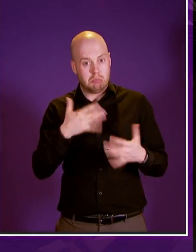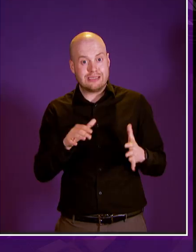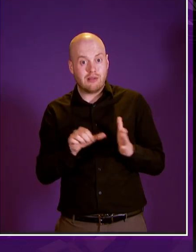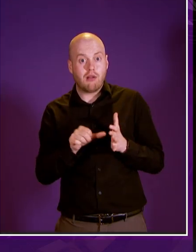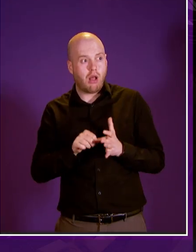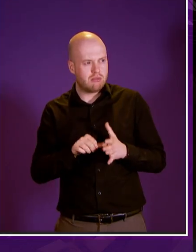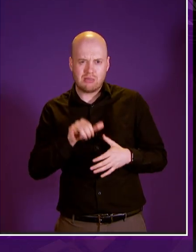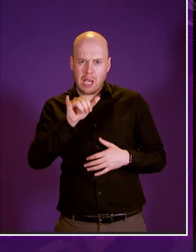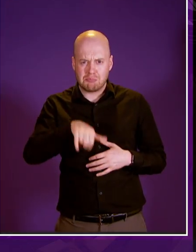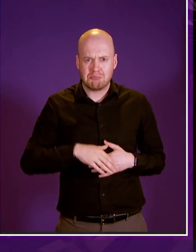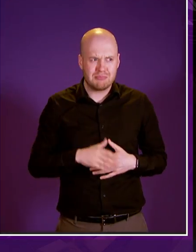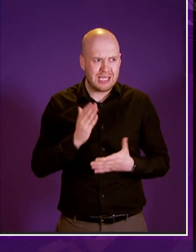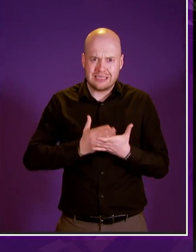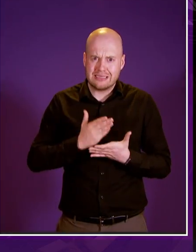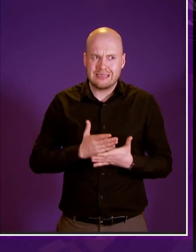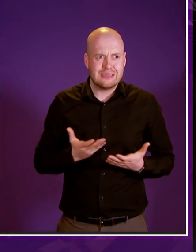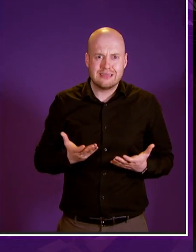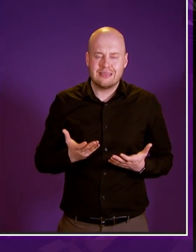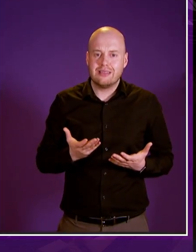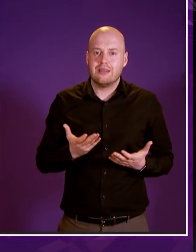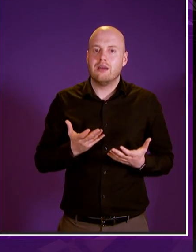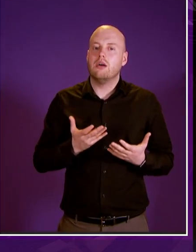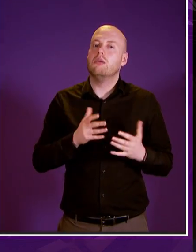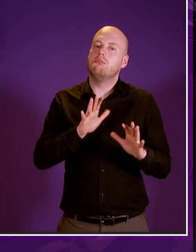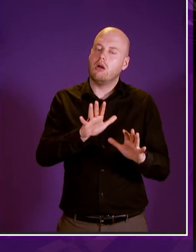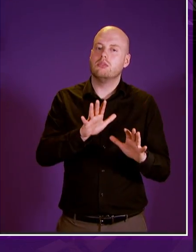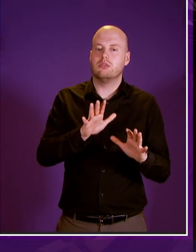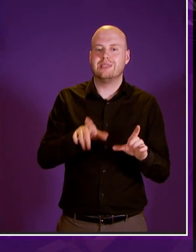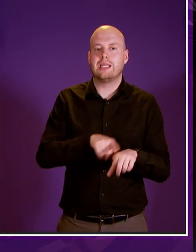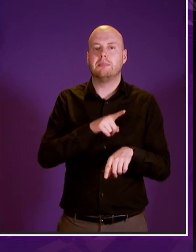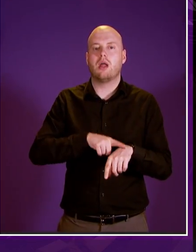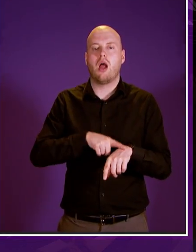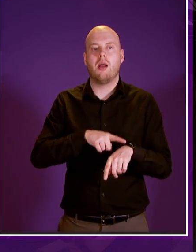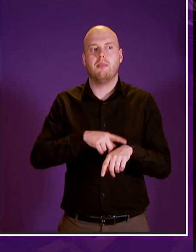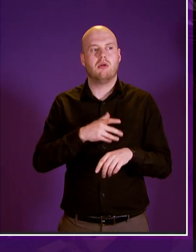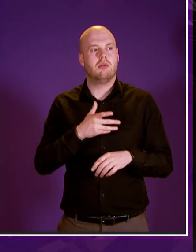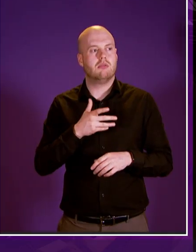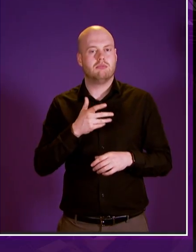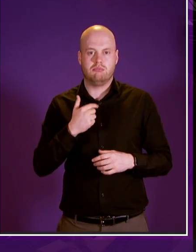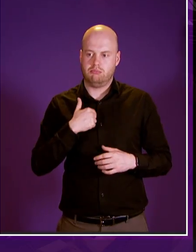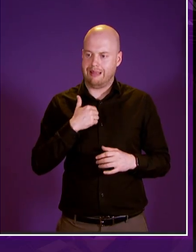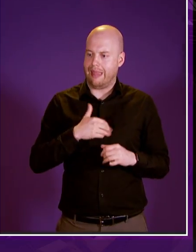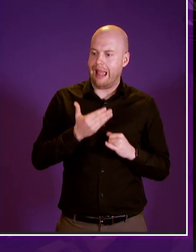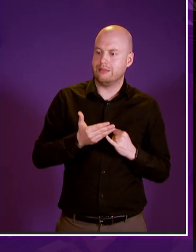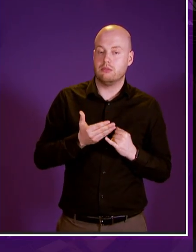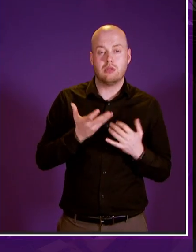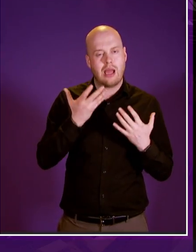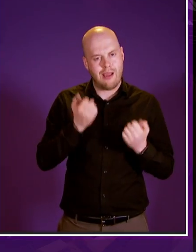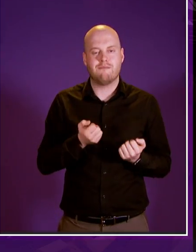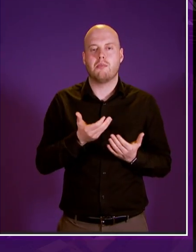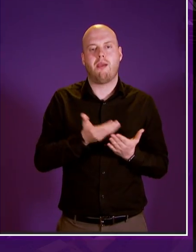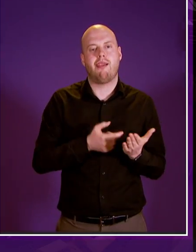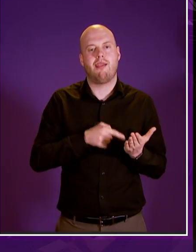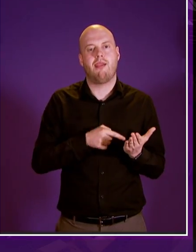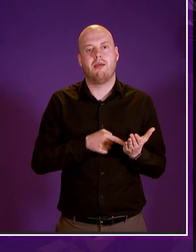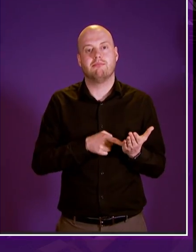and our team probably it has been but at the end of the day i think it shows in what they will have actually ended up with here now at